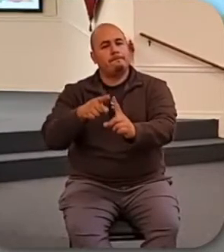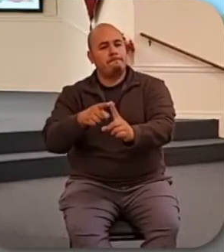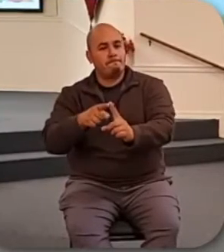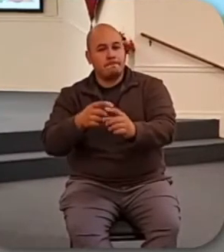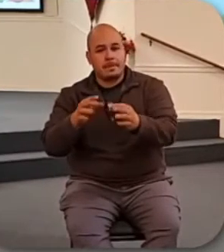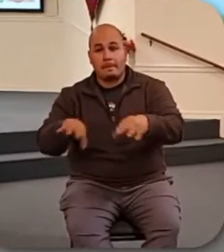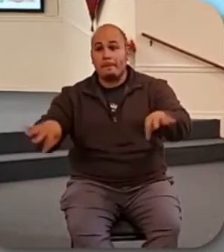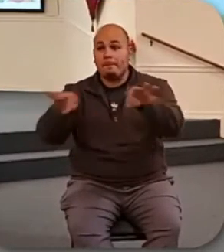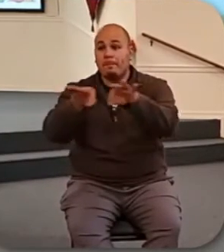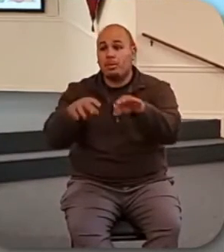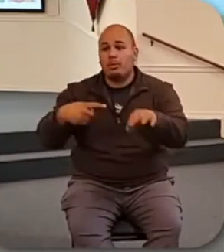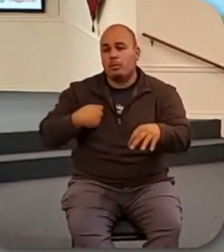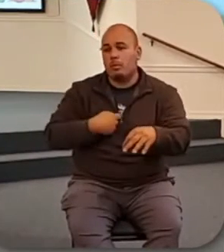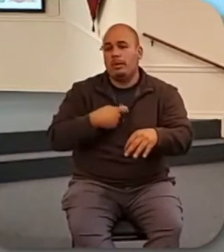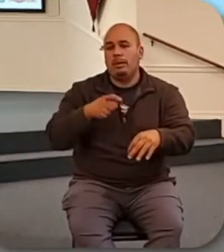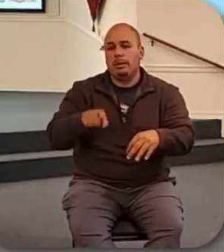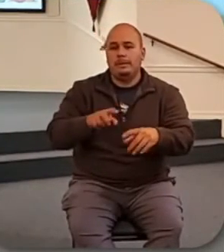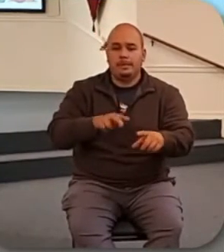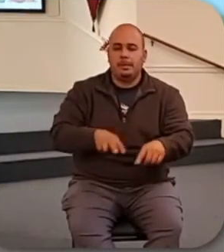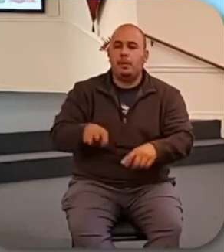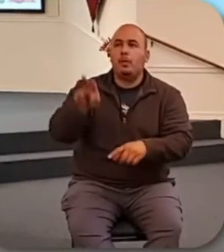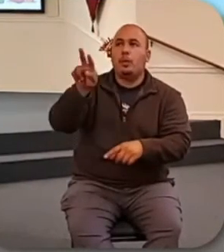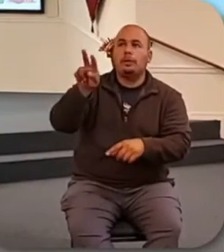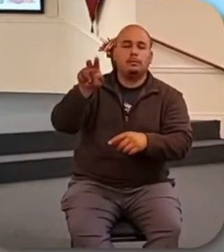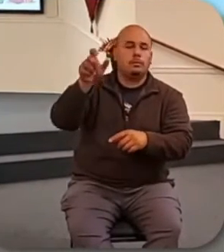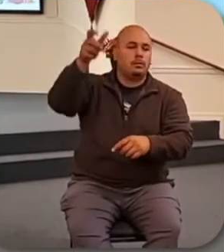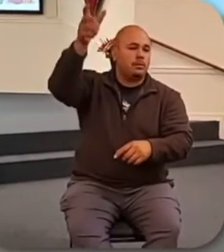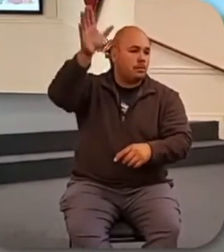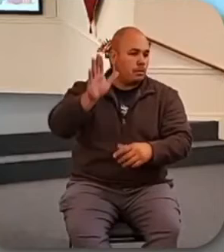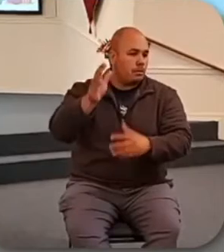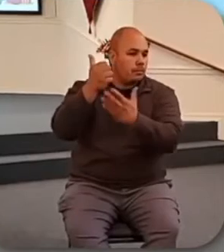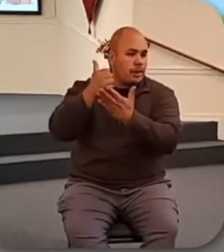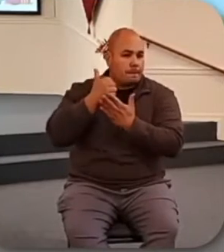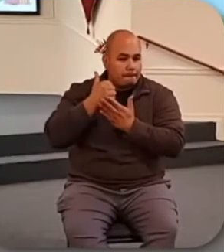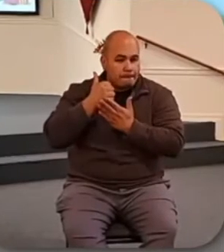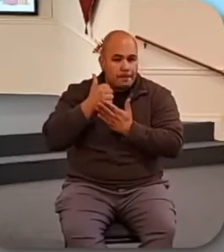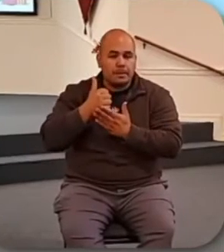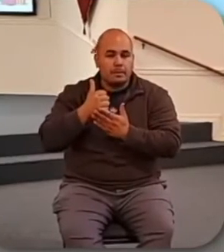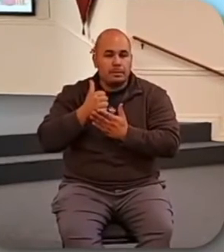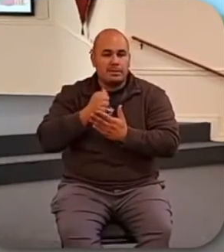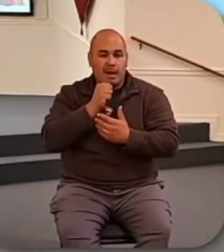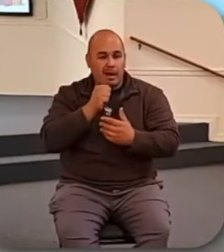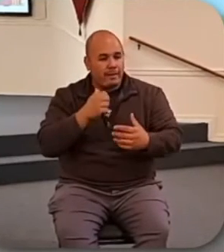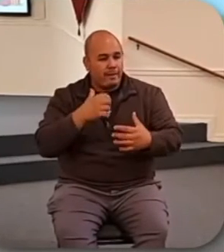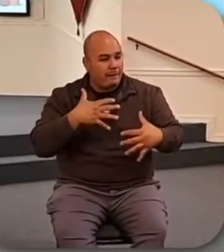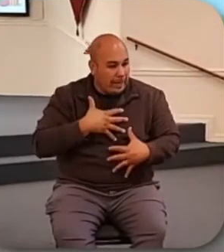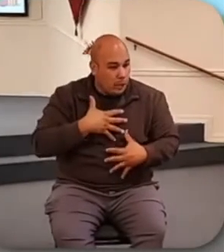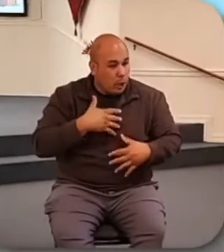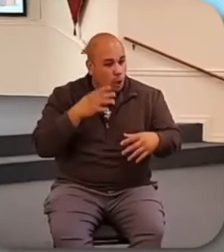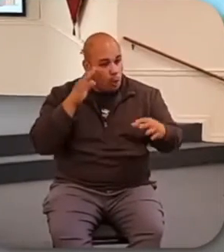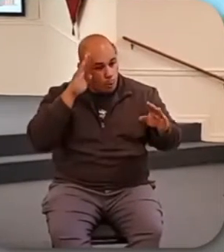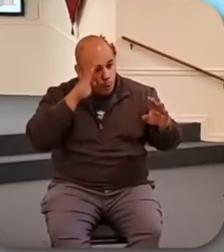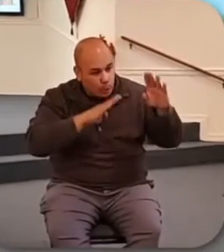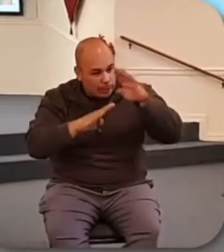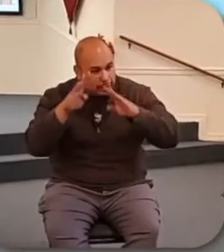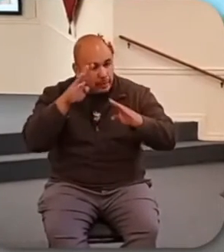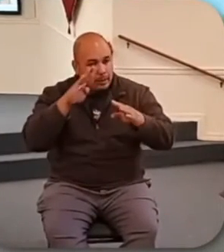and abstaining from the temptation to fear not having enough.